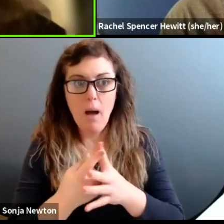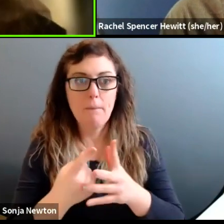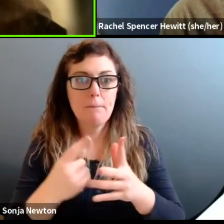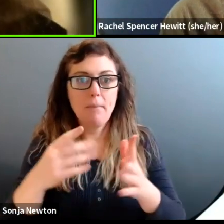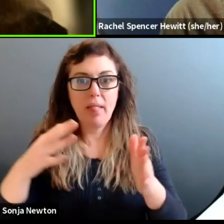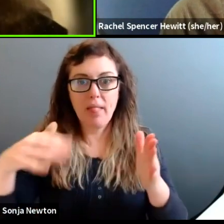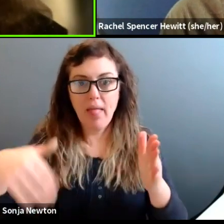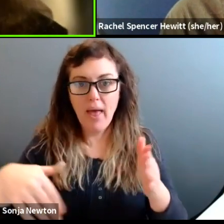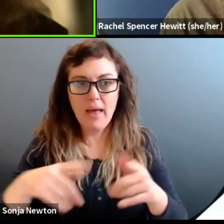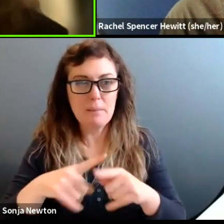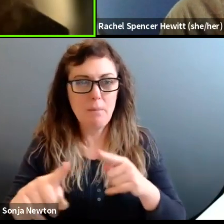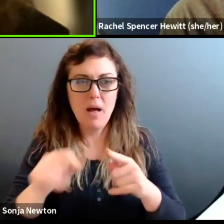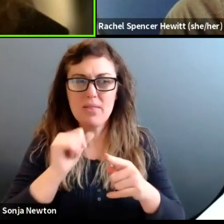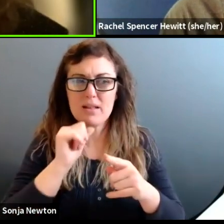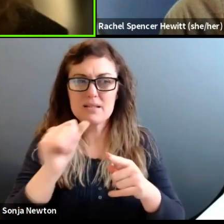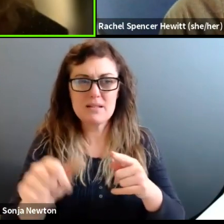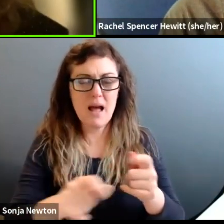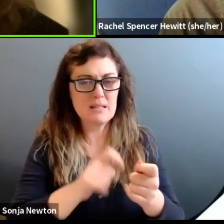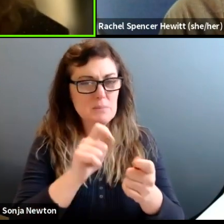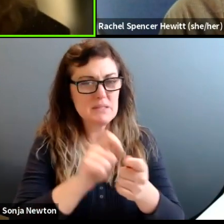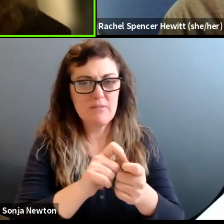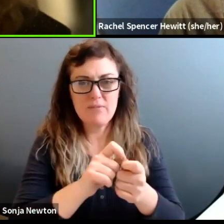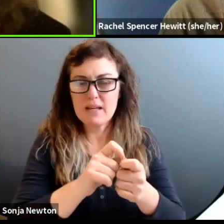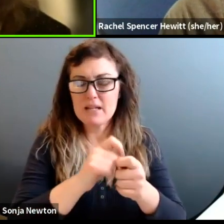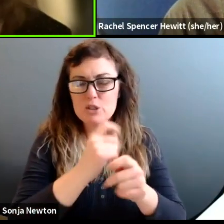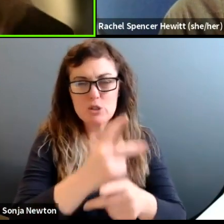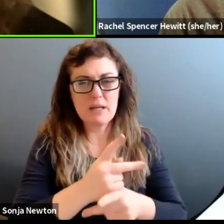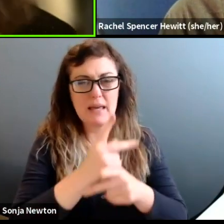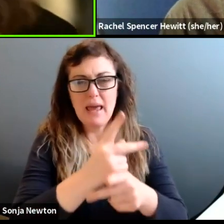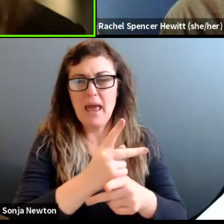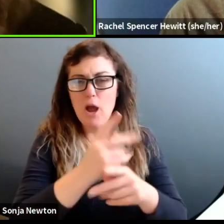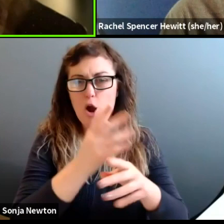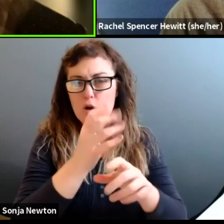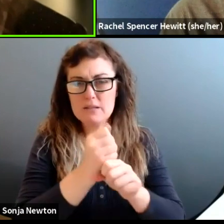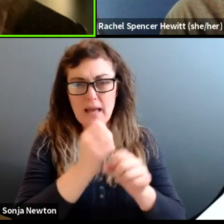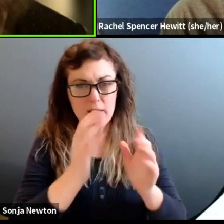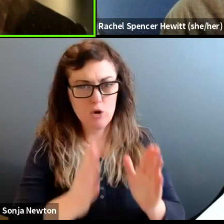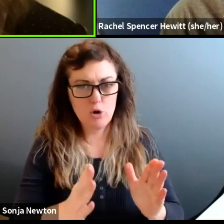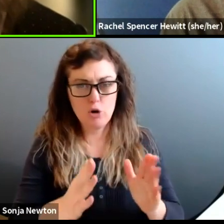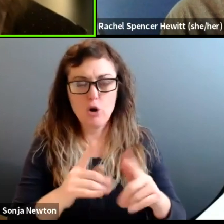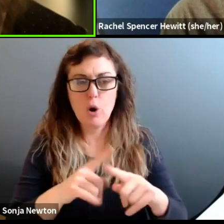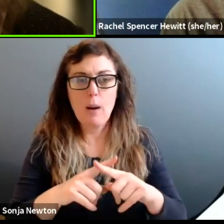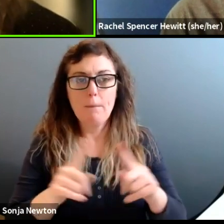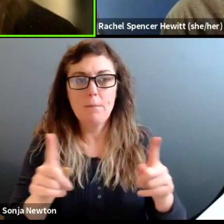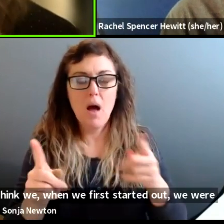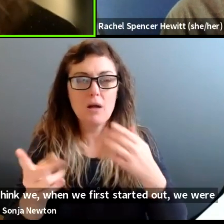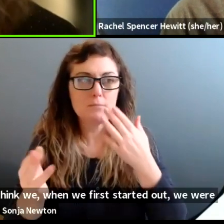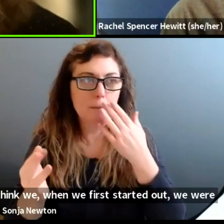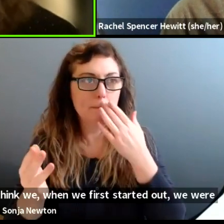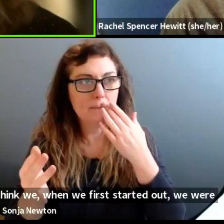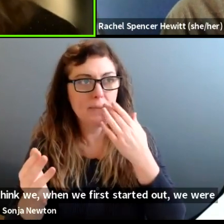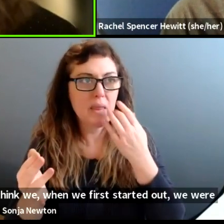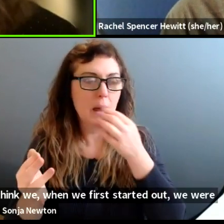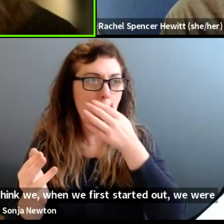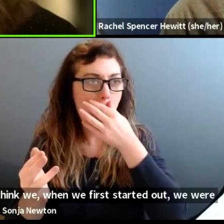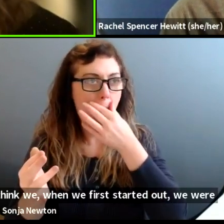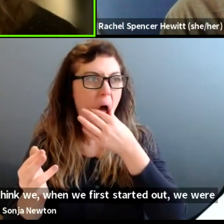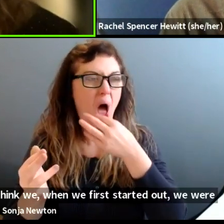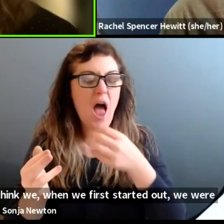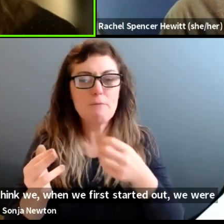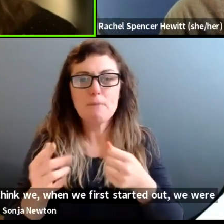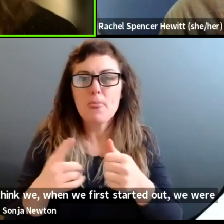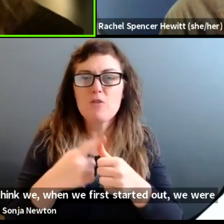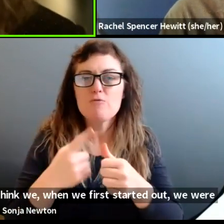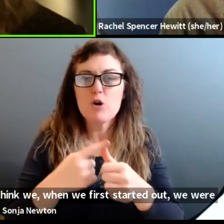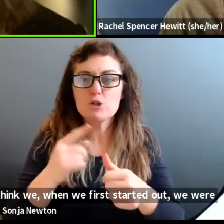specific caretaker specific. I do think we, when we first started out, we were talking specifically about